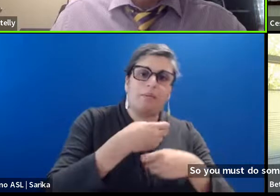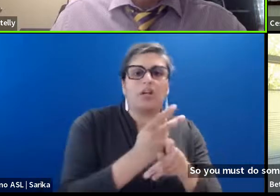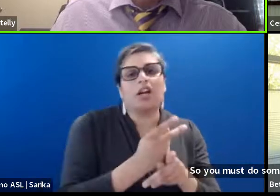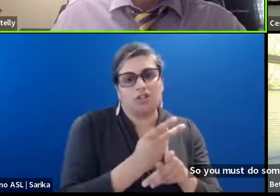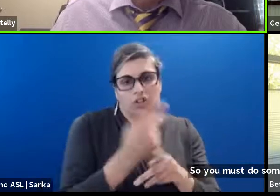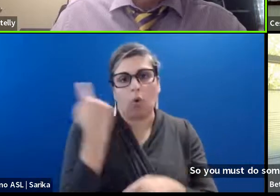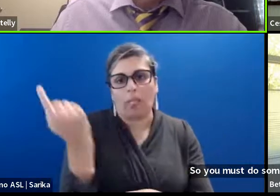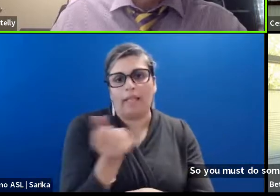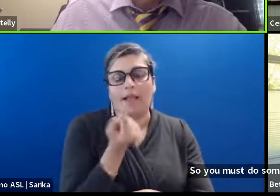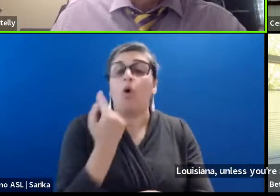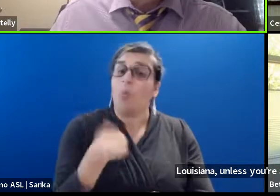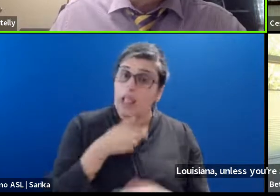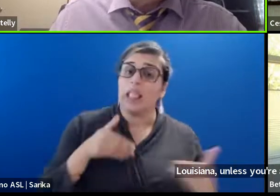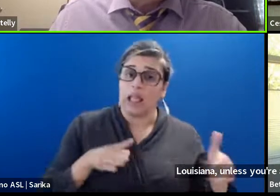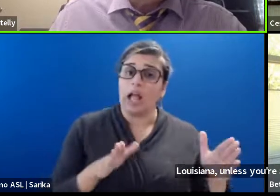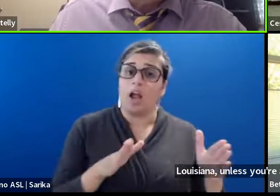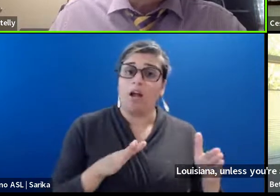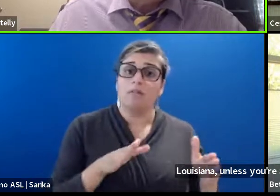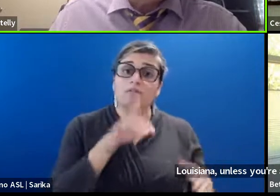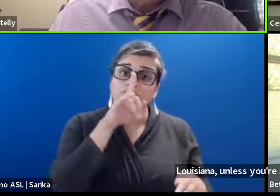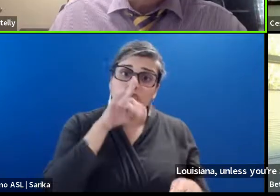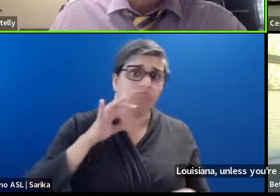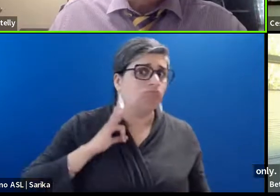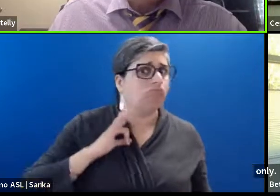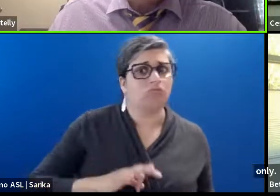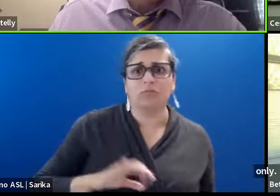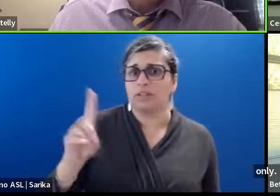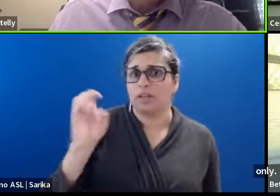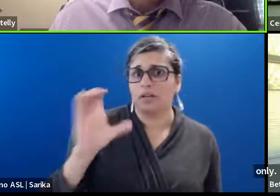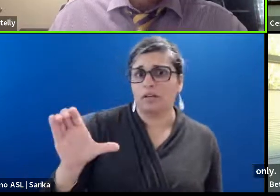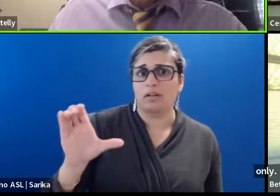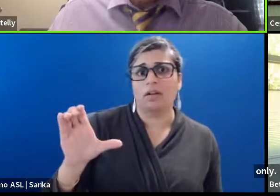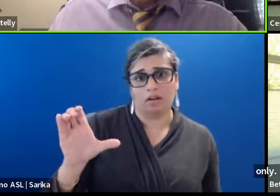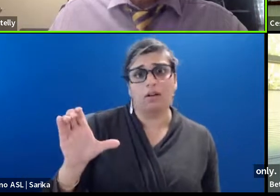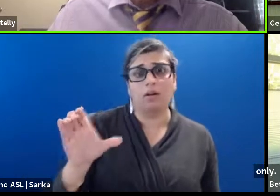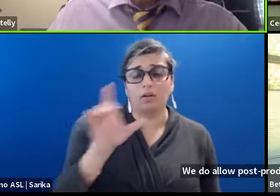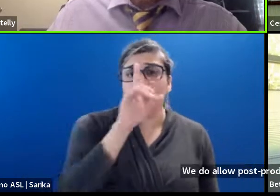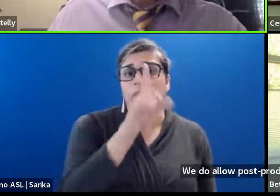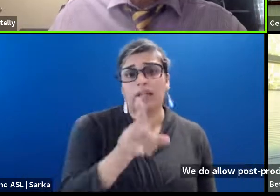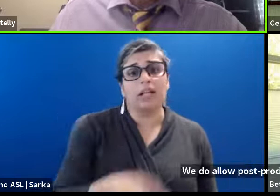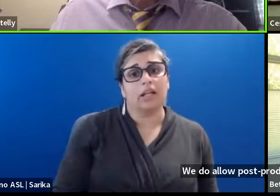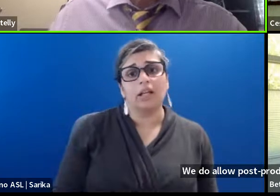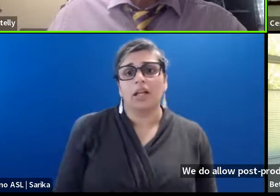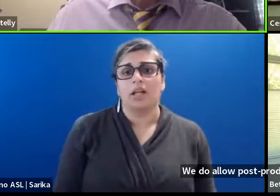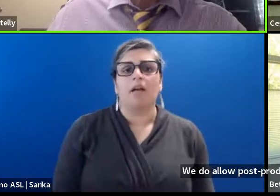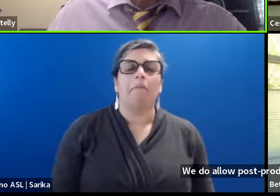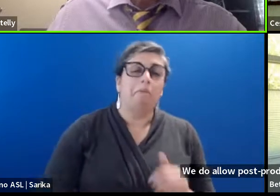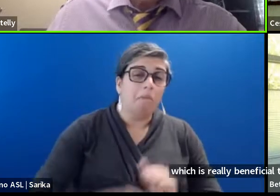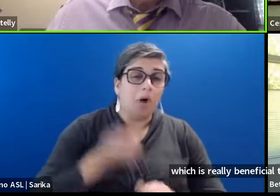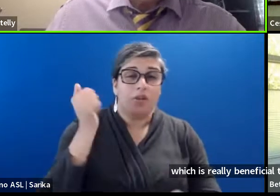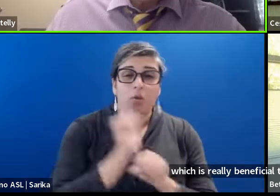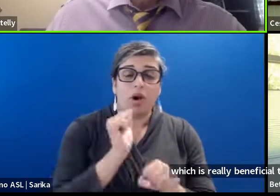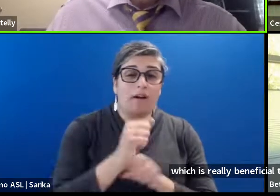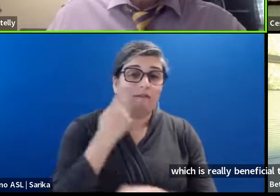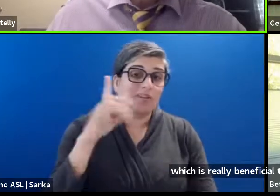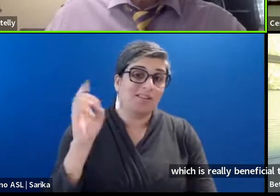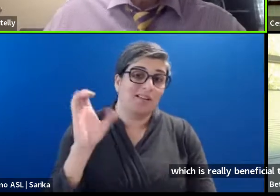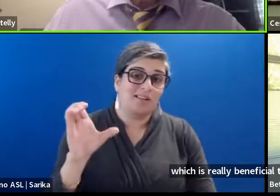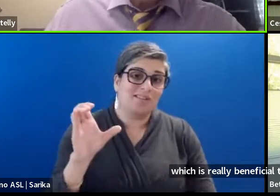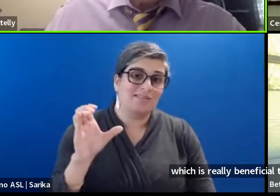Post production. Only. Which is really beneficial. To documentaries. In my opinion. Because most of the work. On a documentary.